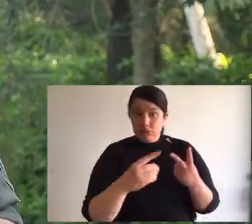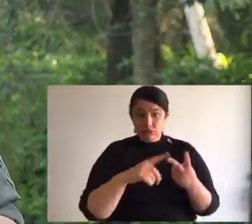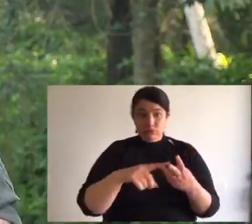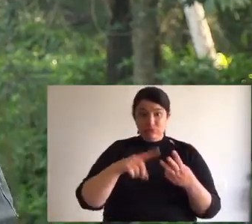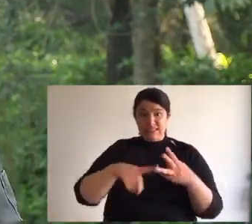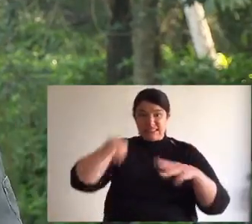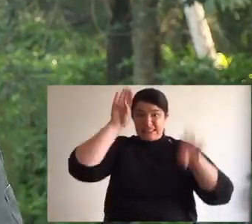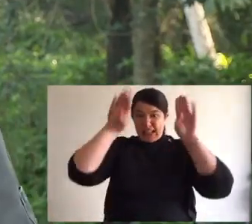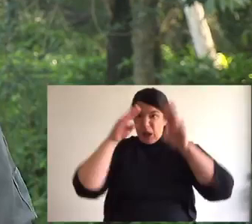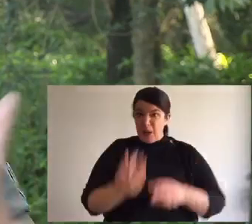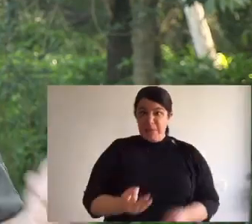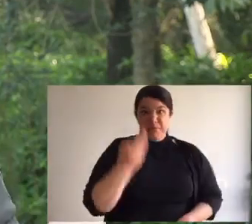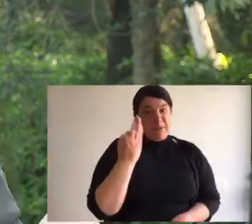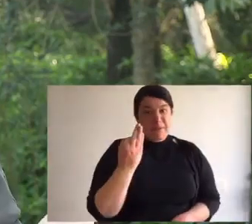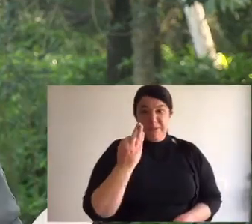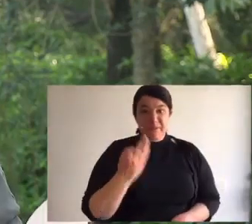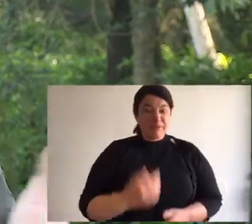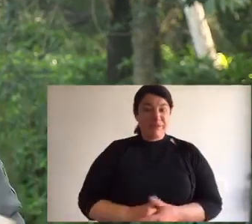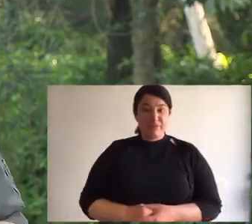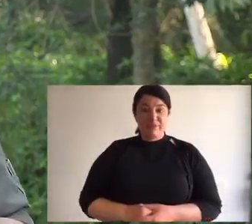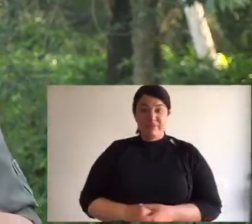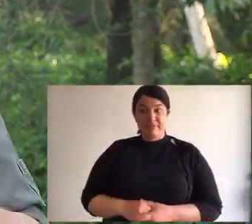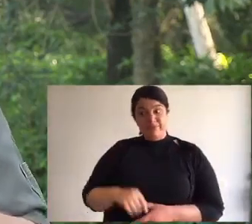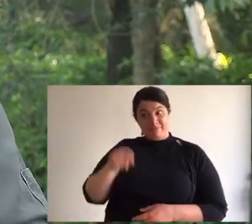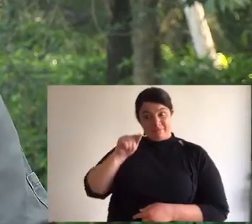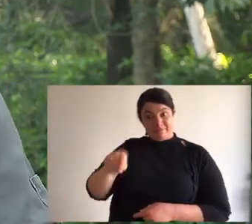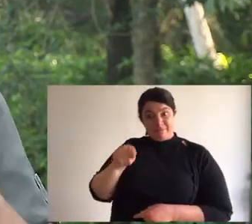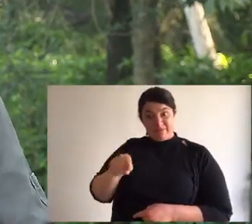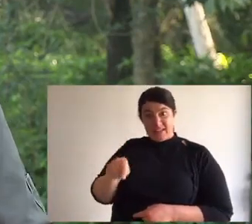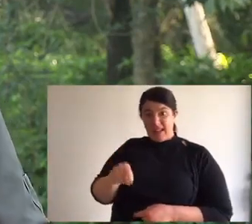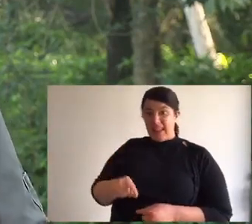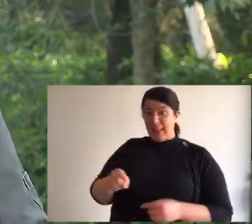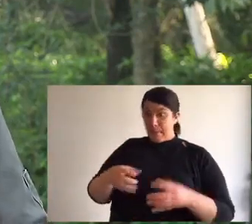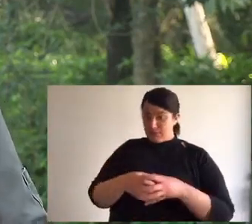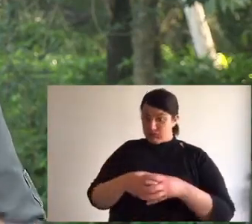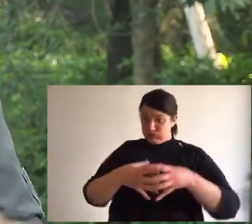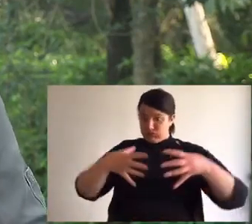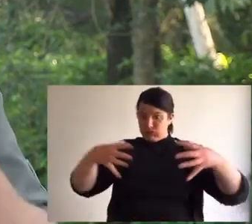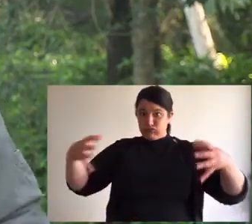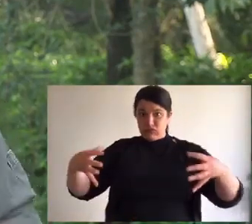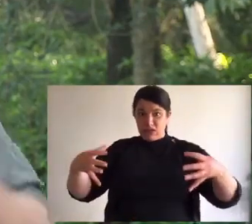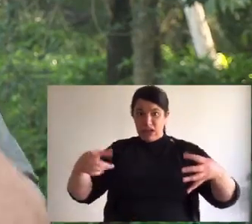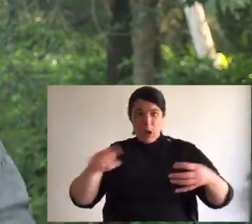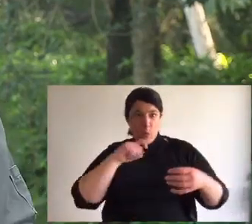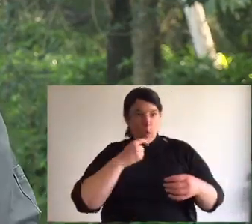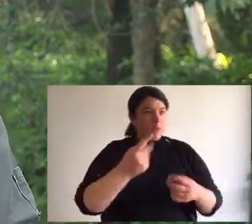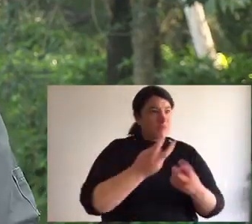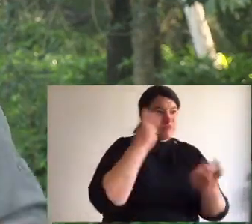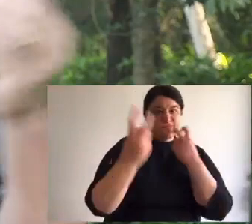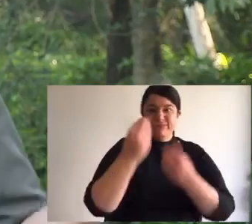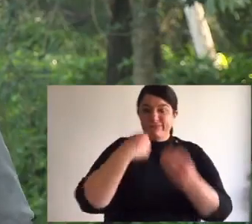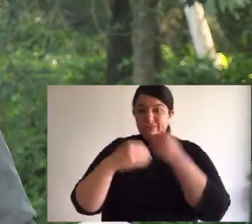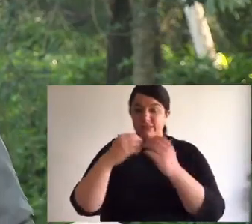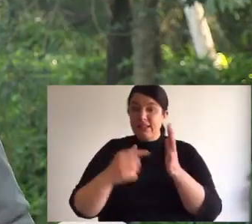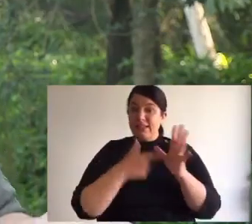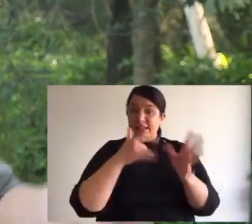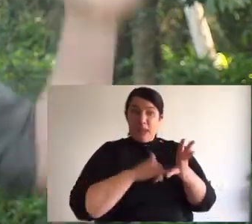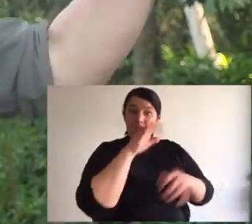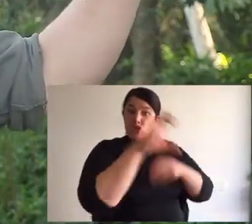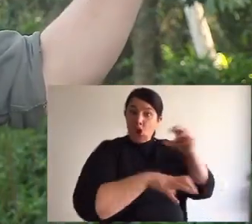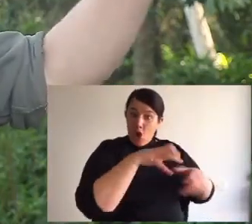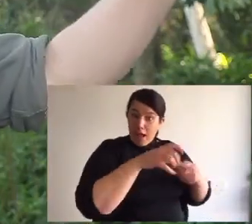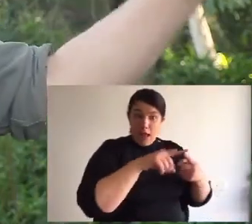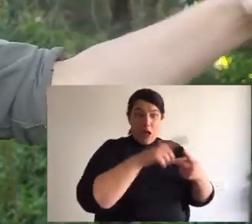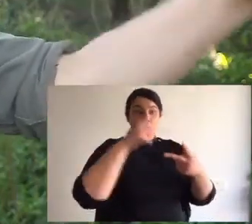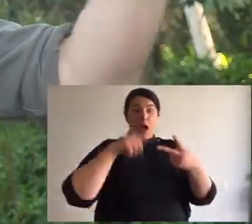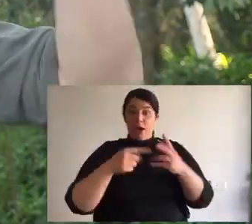even 5,000 years ago we didn't have bingoes. Spotted tail quolls were the third largest predator in Australia. We had